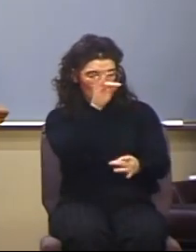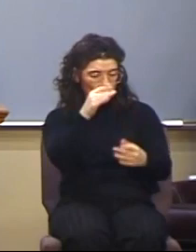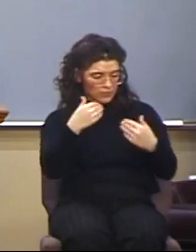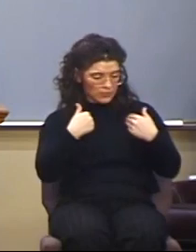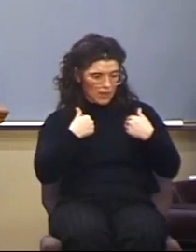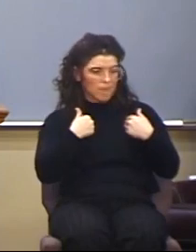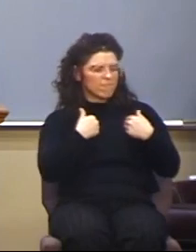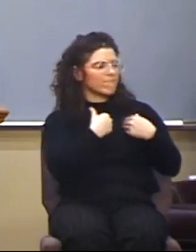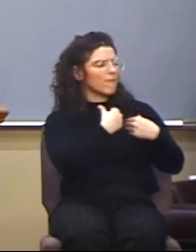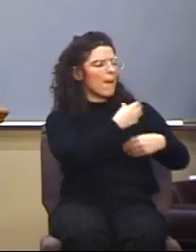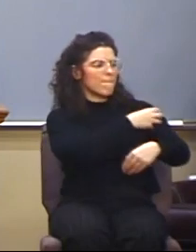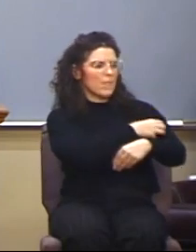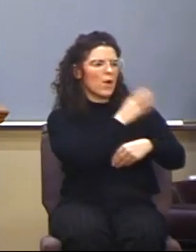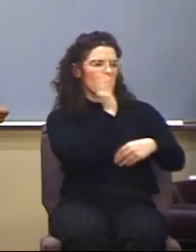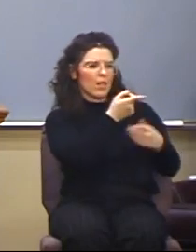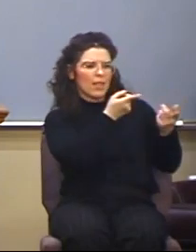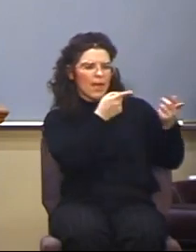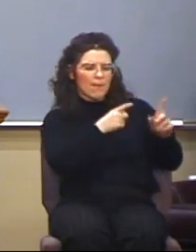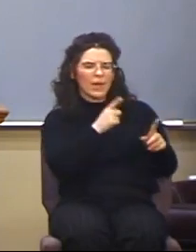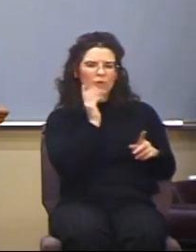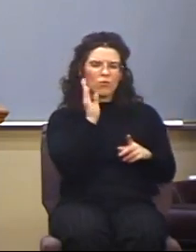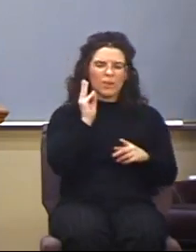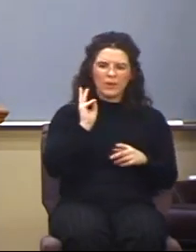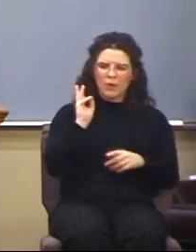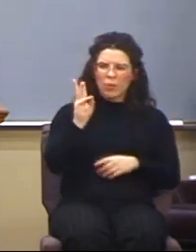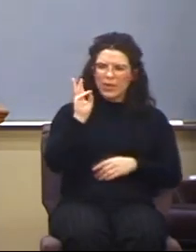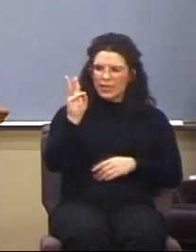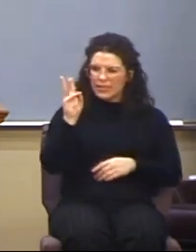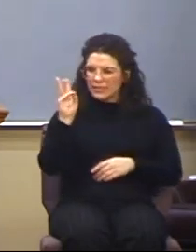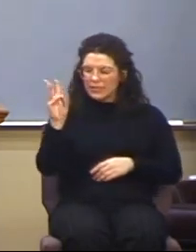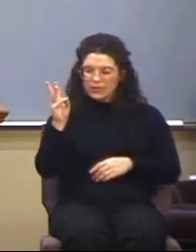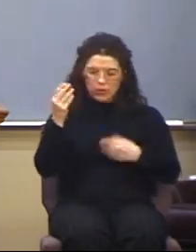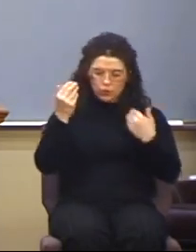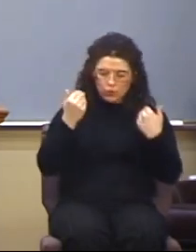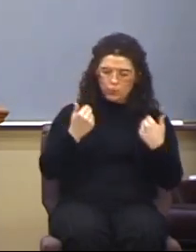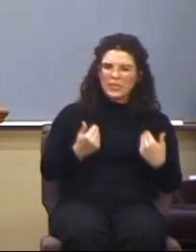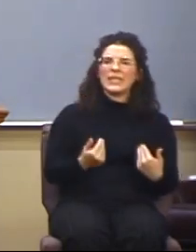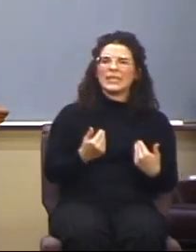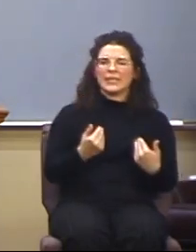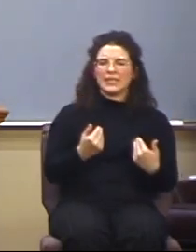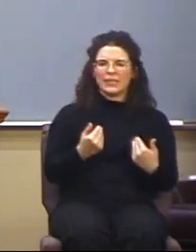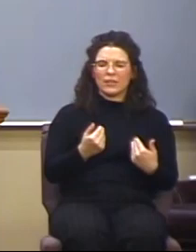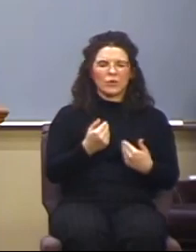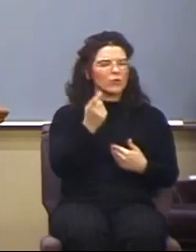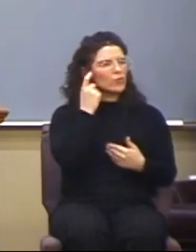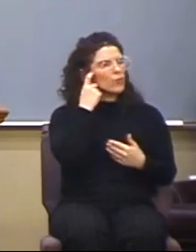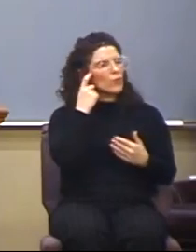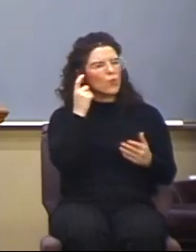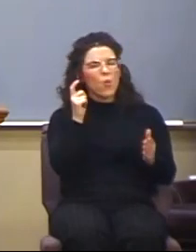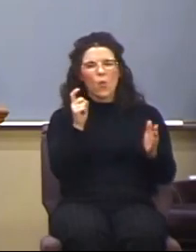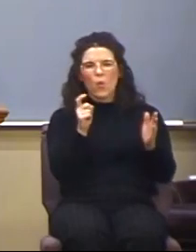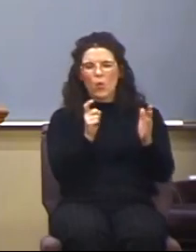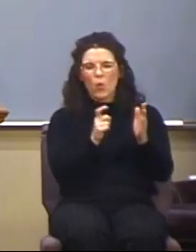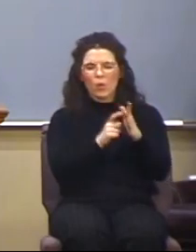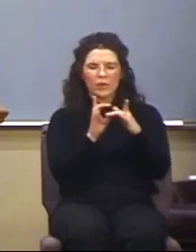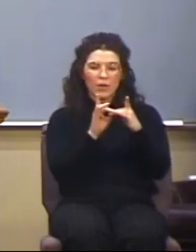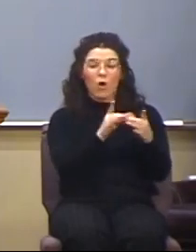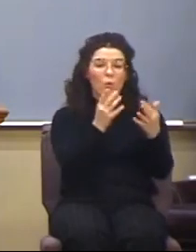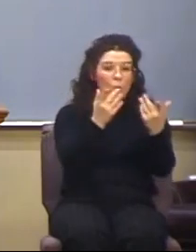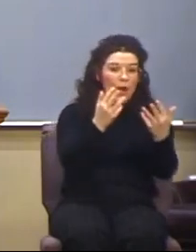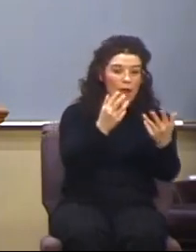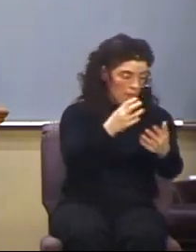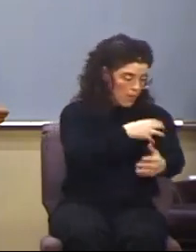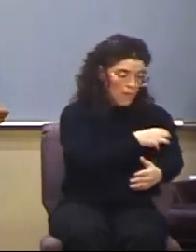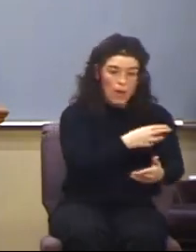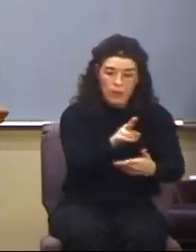shall be witnesses unto me. Just notice the correlation here. Wait for the power of the Holy